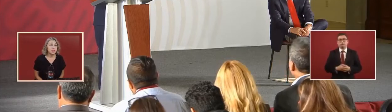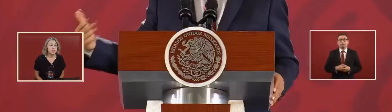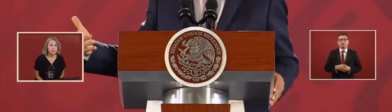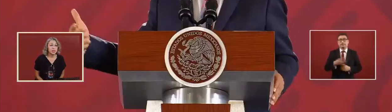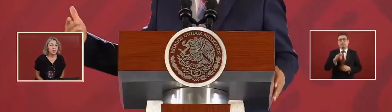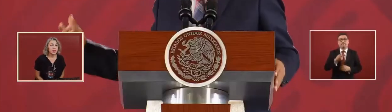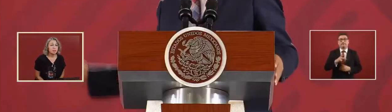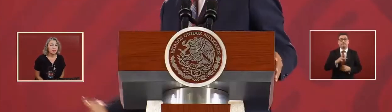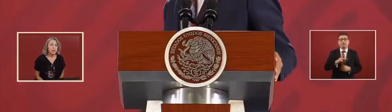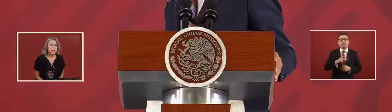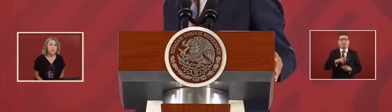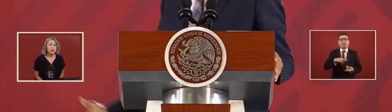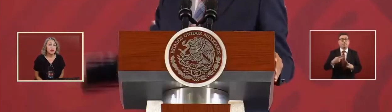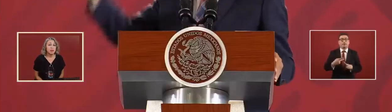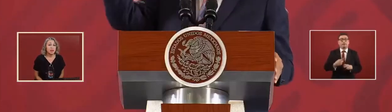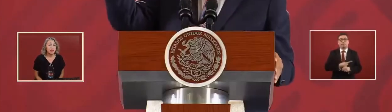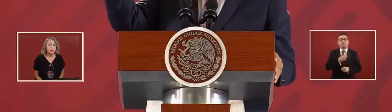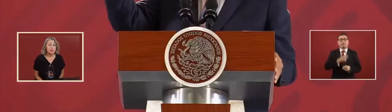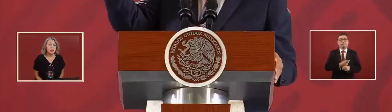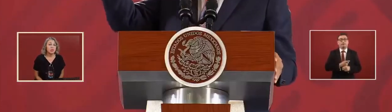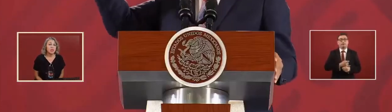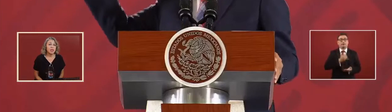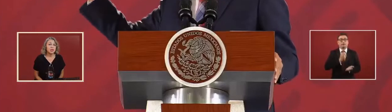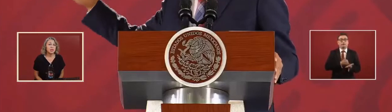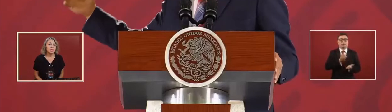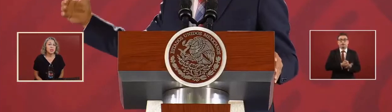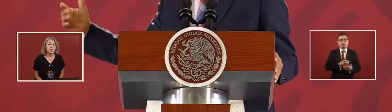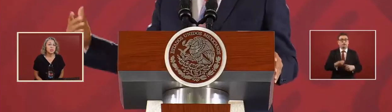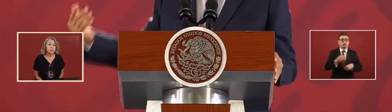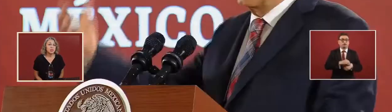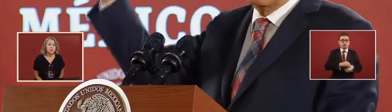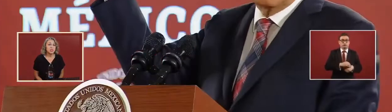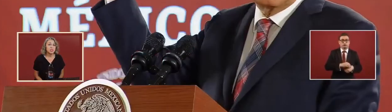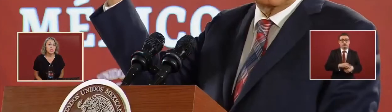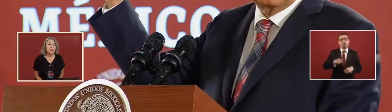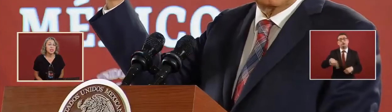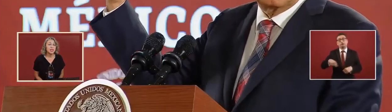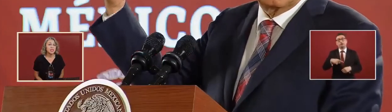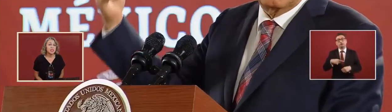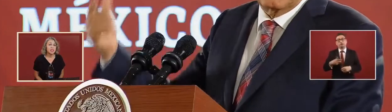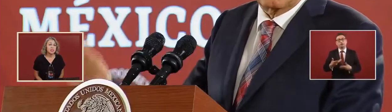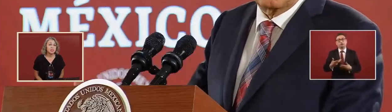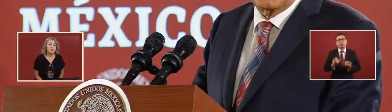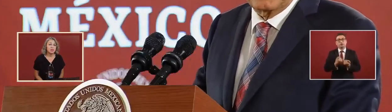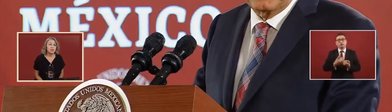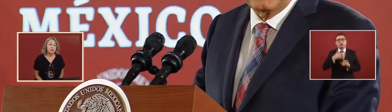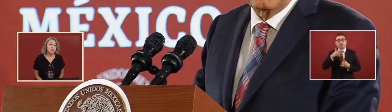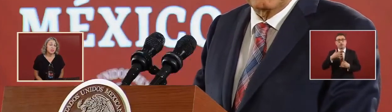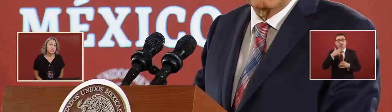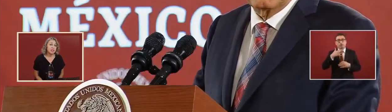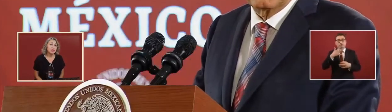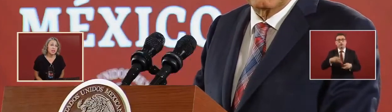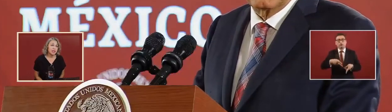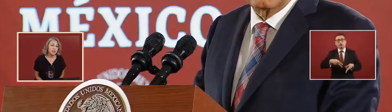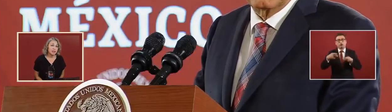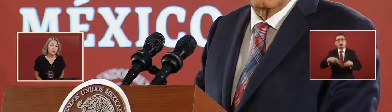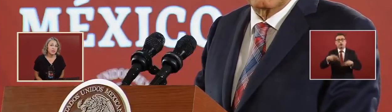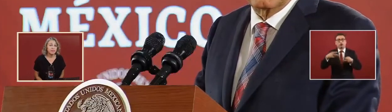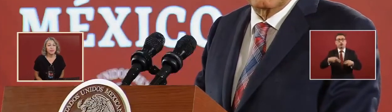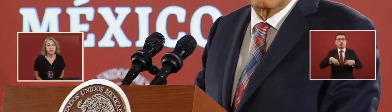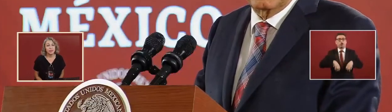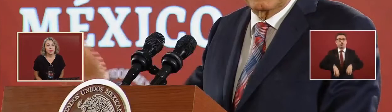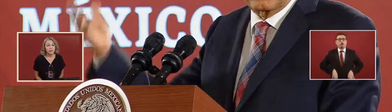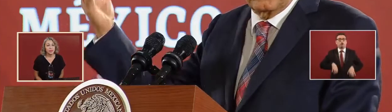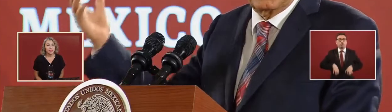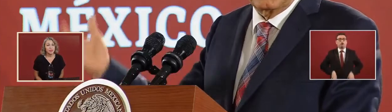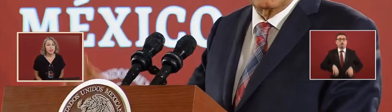they would increase the contributions and they continued stealing. And the waste.